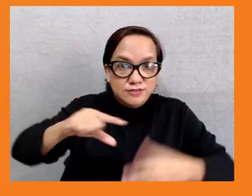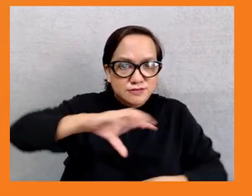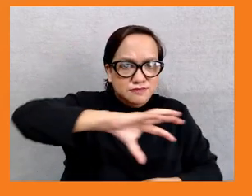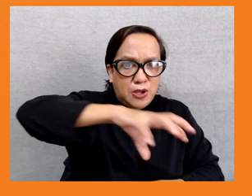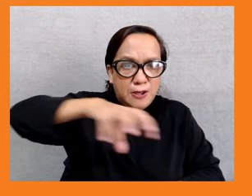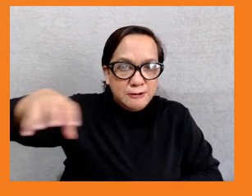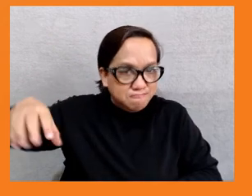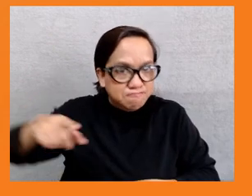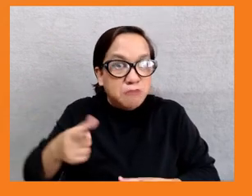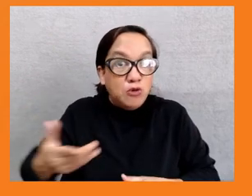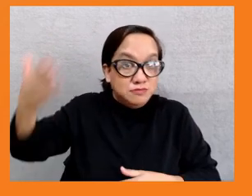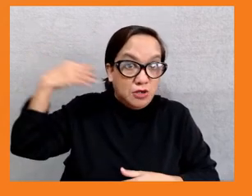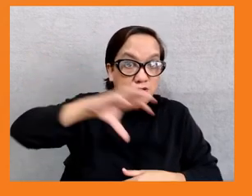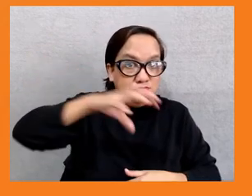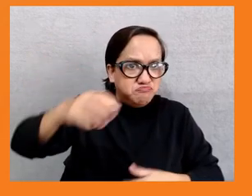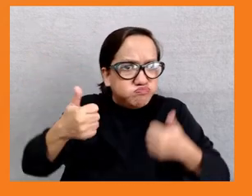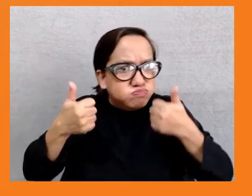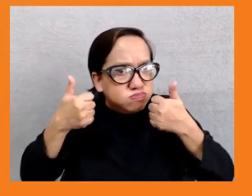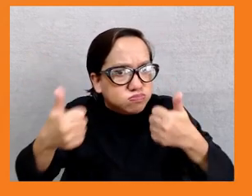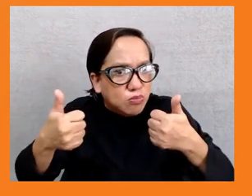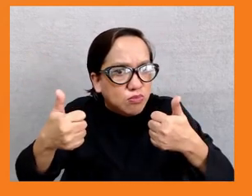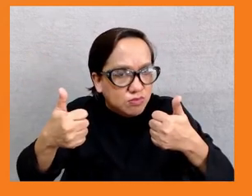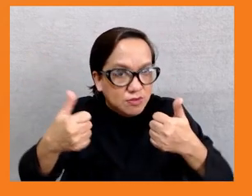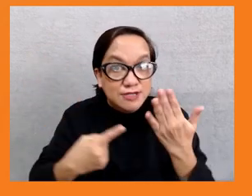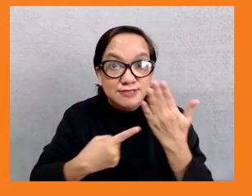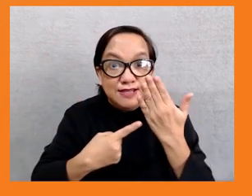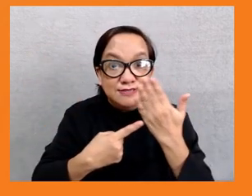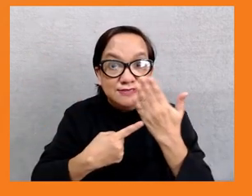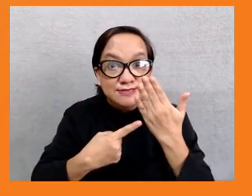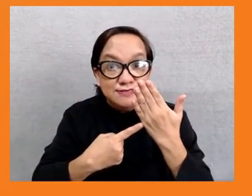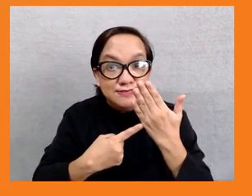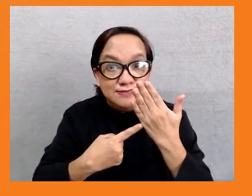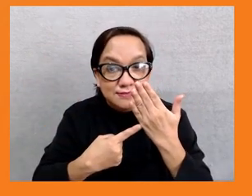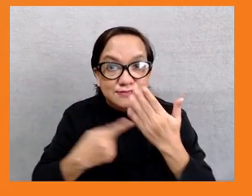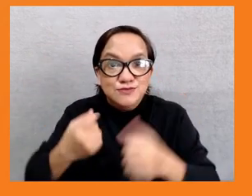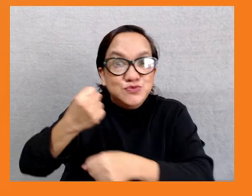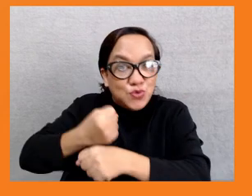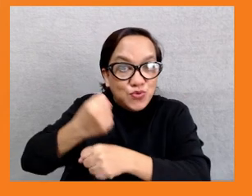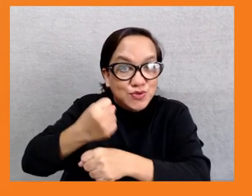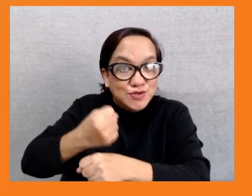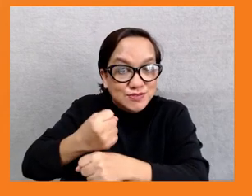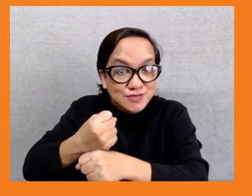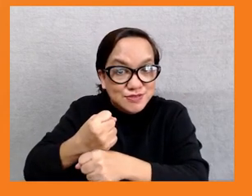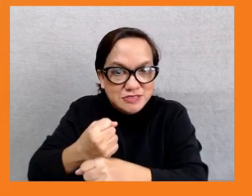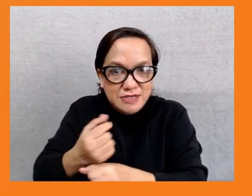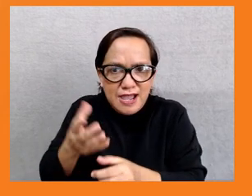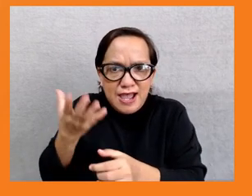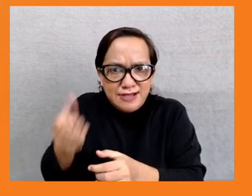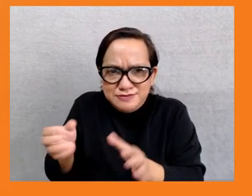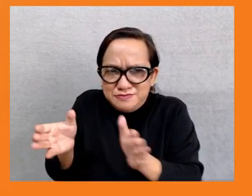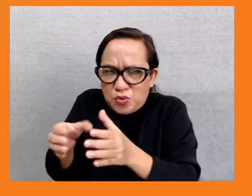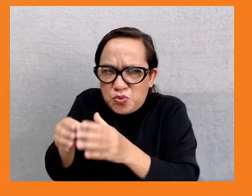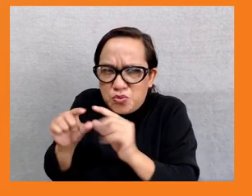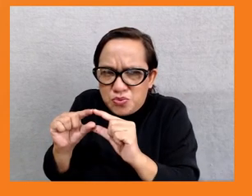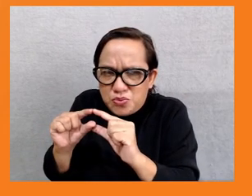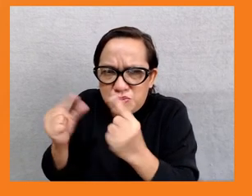digital entrepreneurship and for small and medium-sized enterprises. Next slide, please. So at